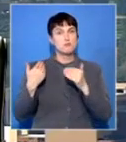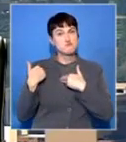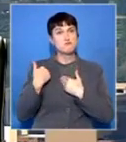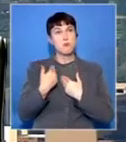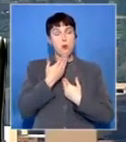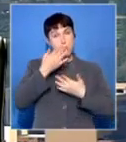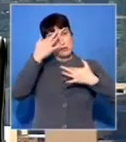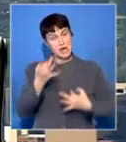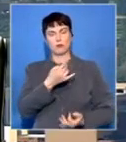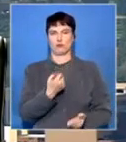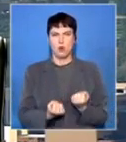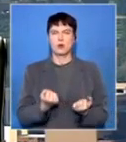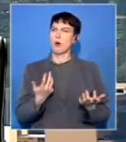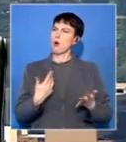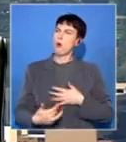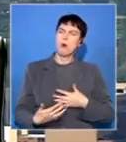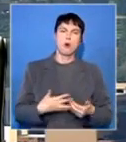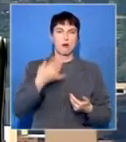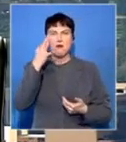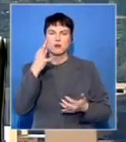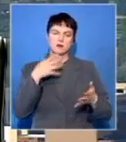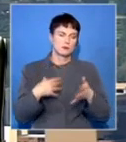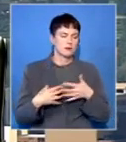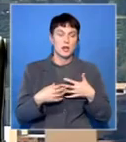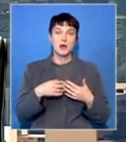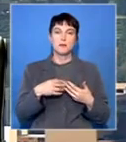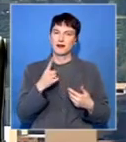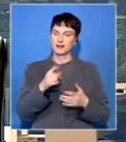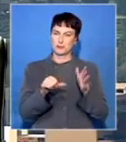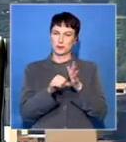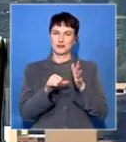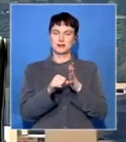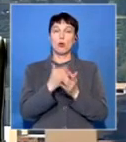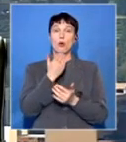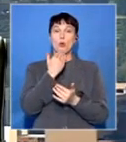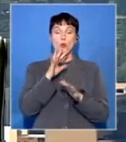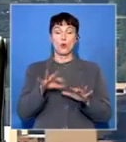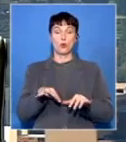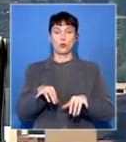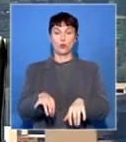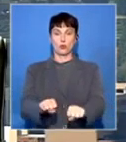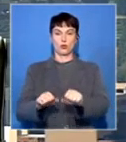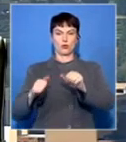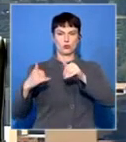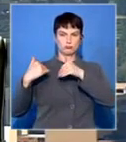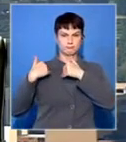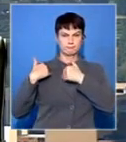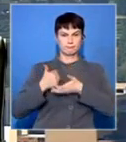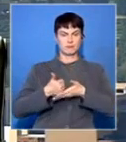has to be able to intervene when the parties are engaged in a life, self